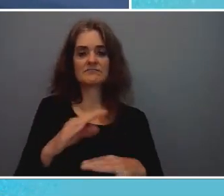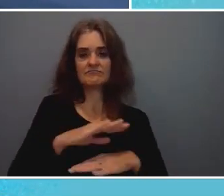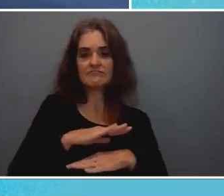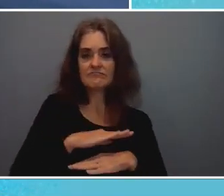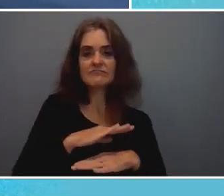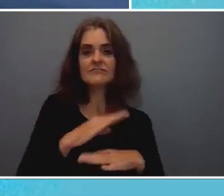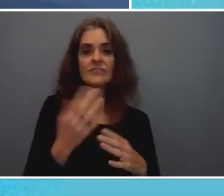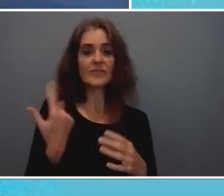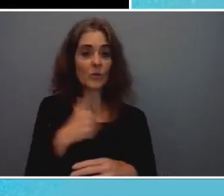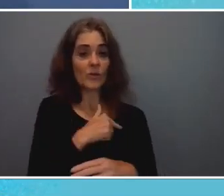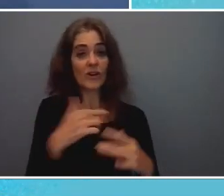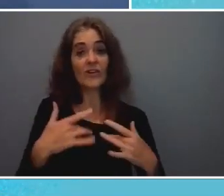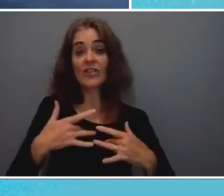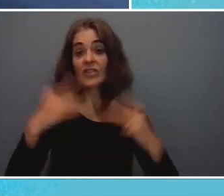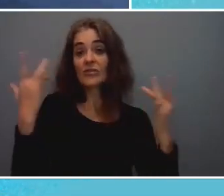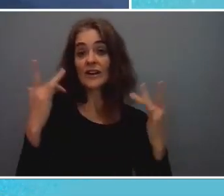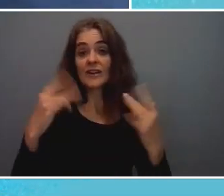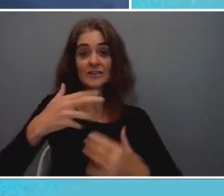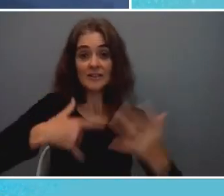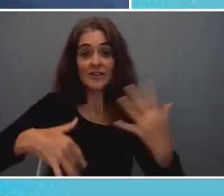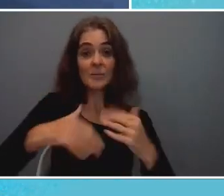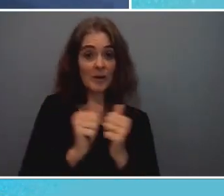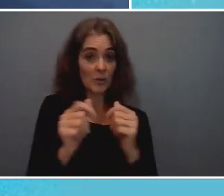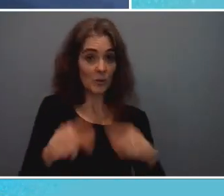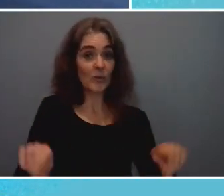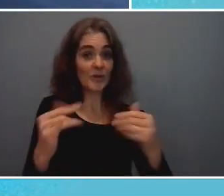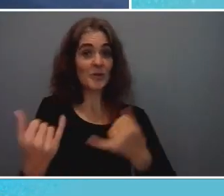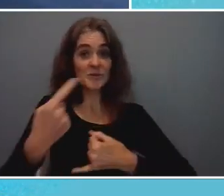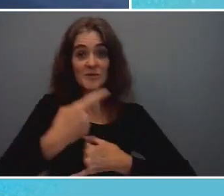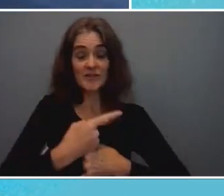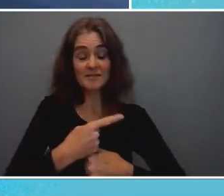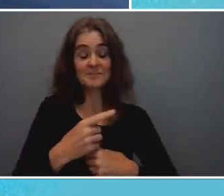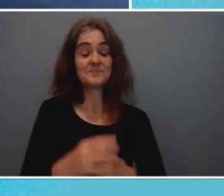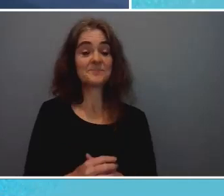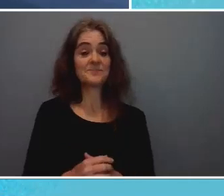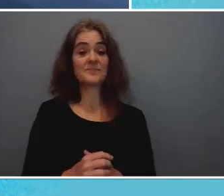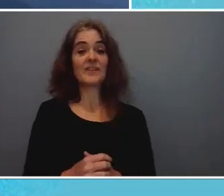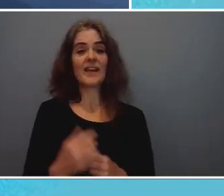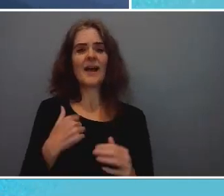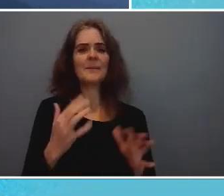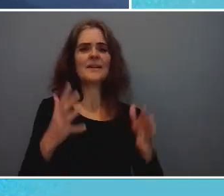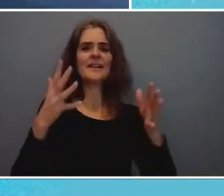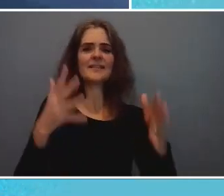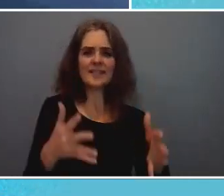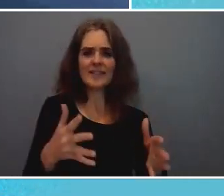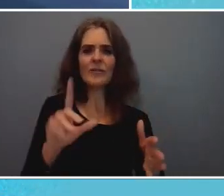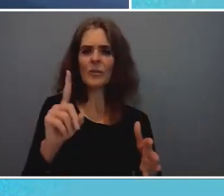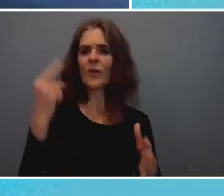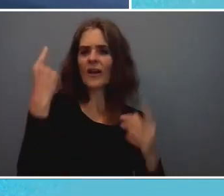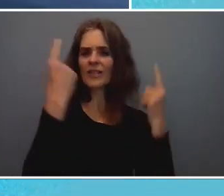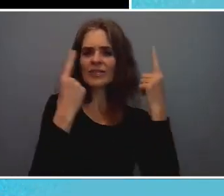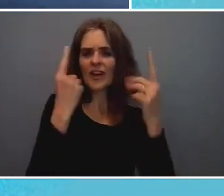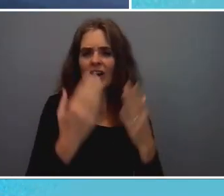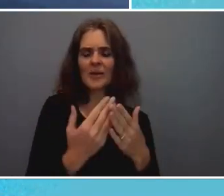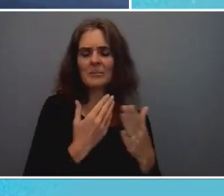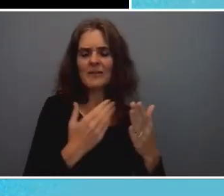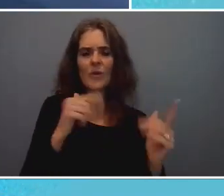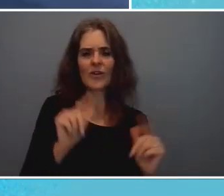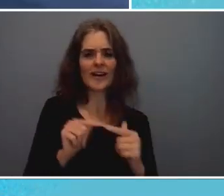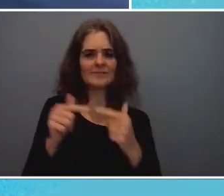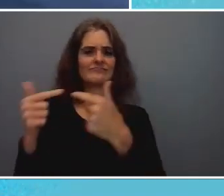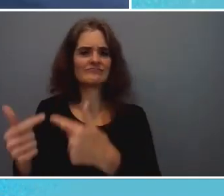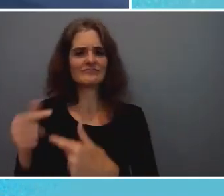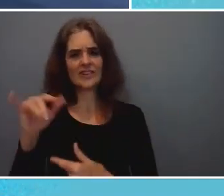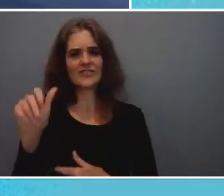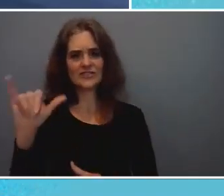of you today. So, I'm going to leave you with one thought before I turn things over to Jay. I